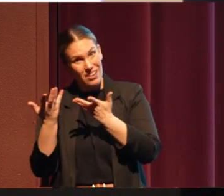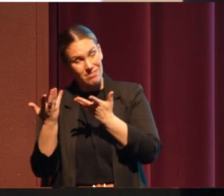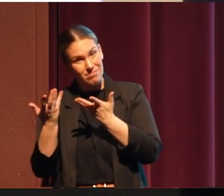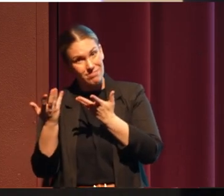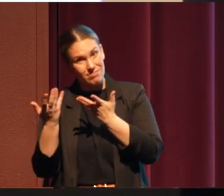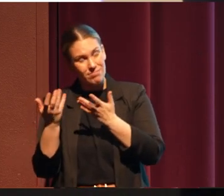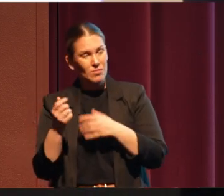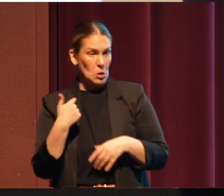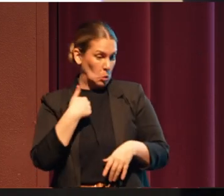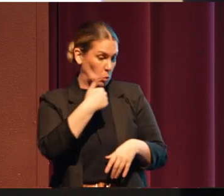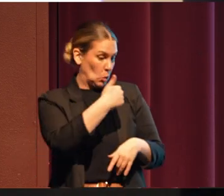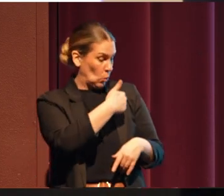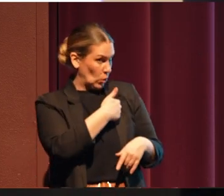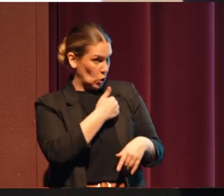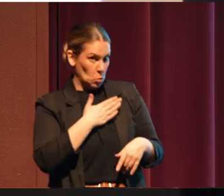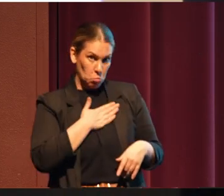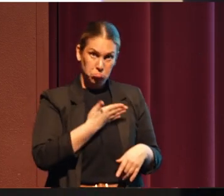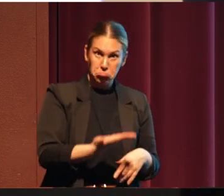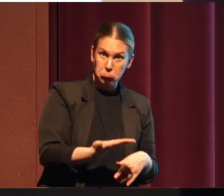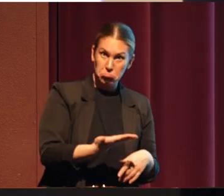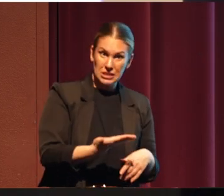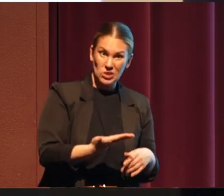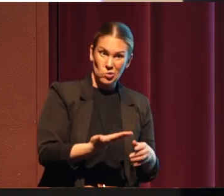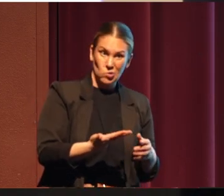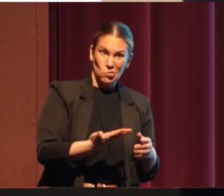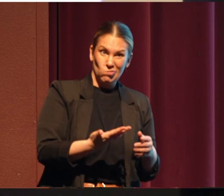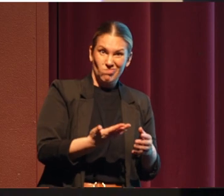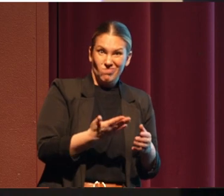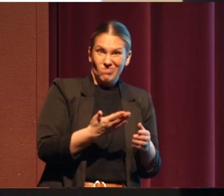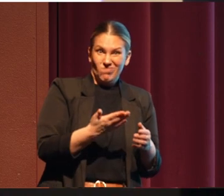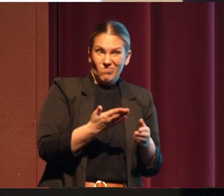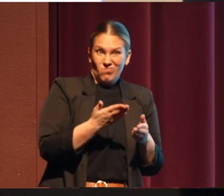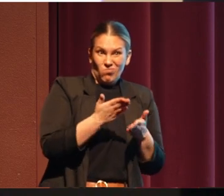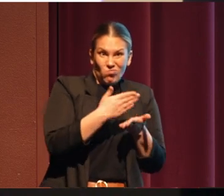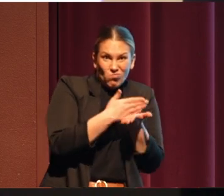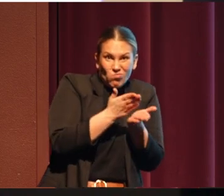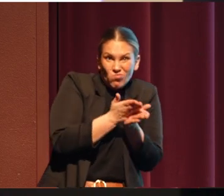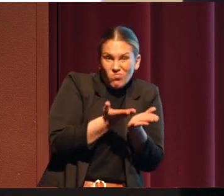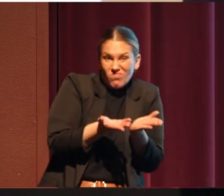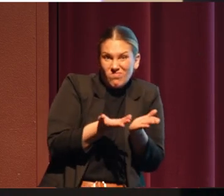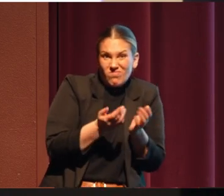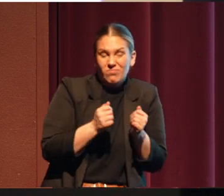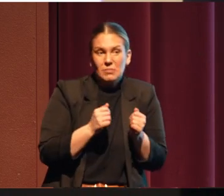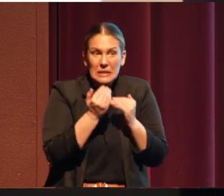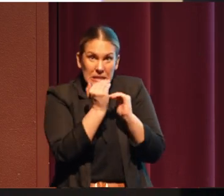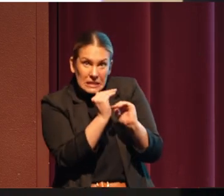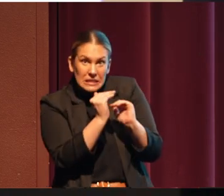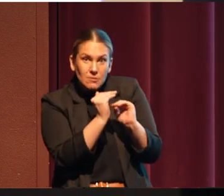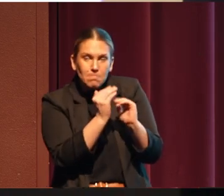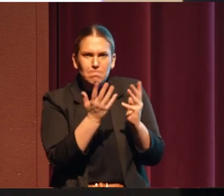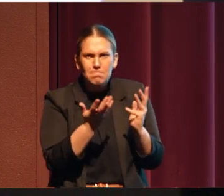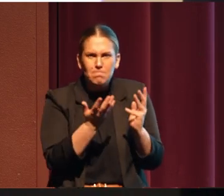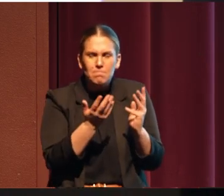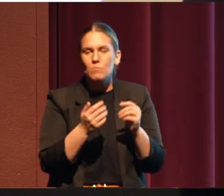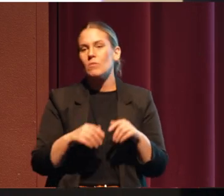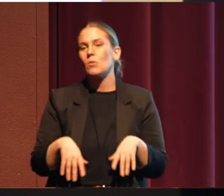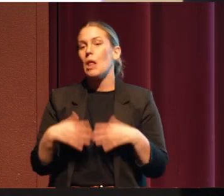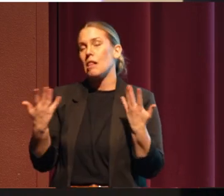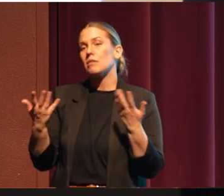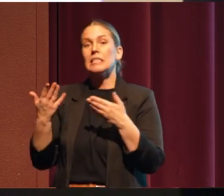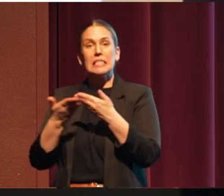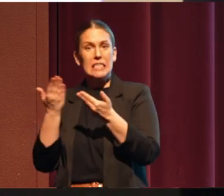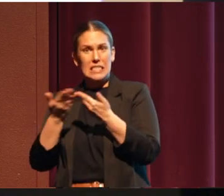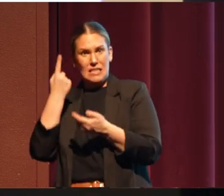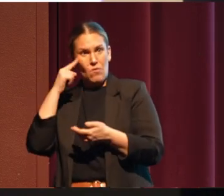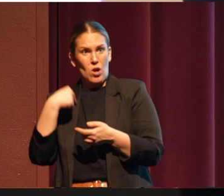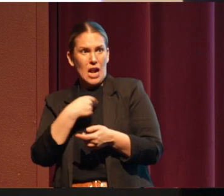Are we willing to cut back? And sacrifice is really easy as long as we hold it out here. But when we bring it in and decide what